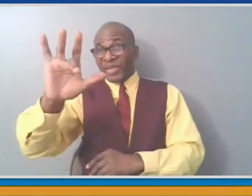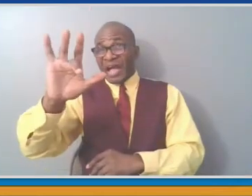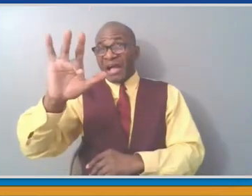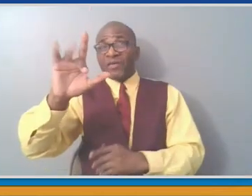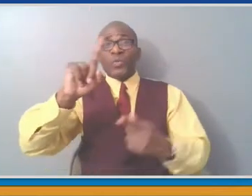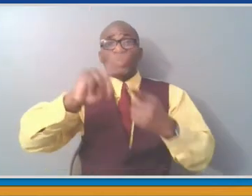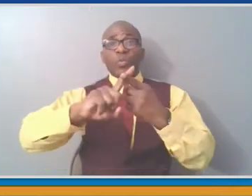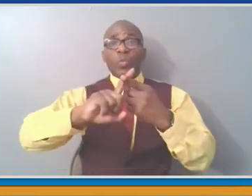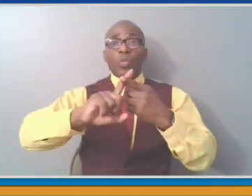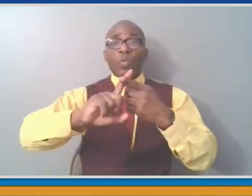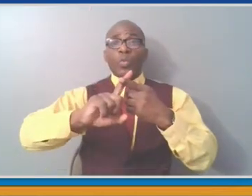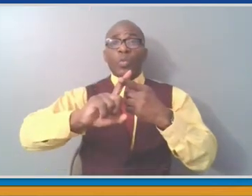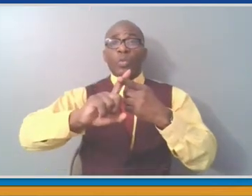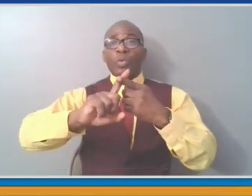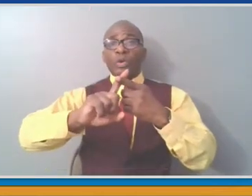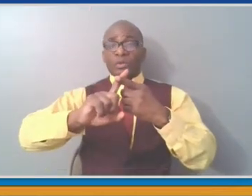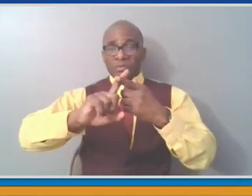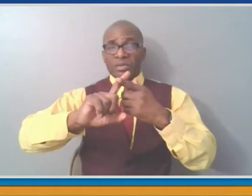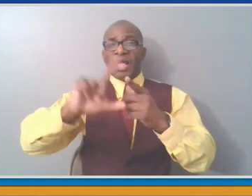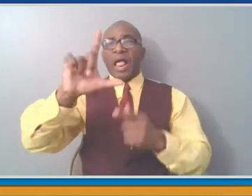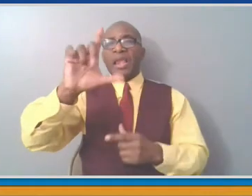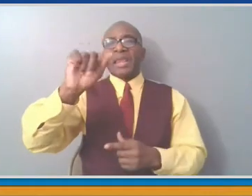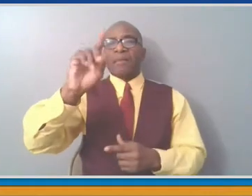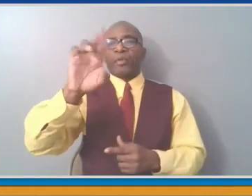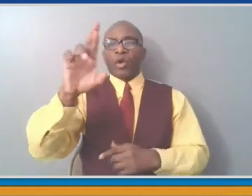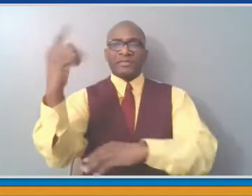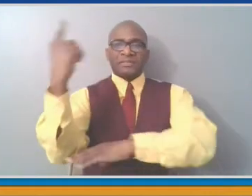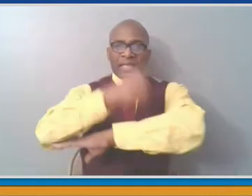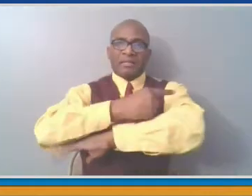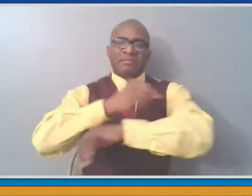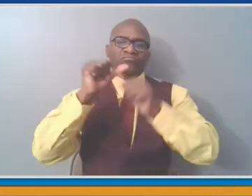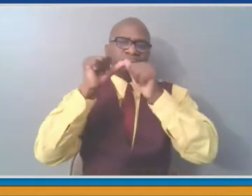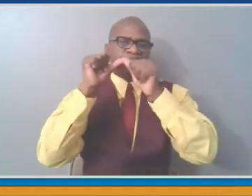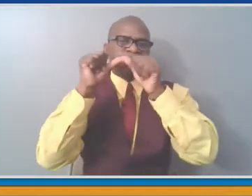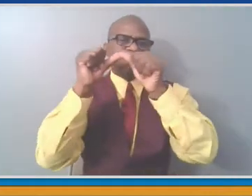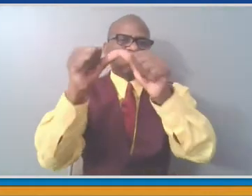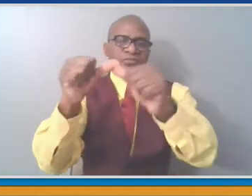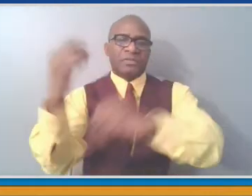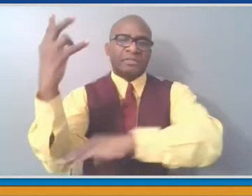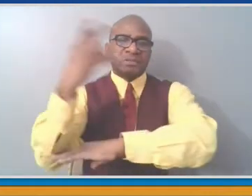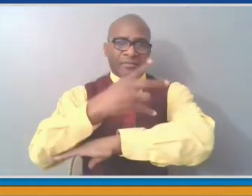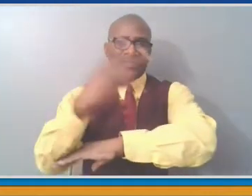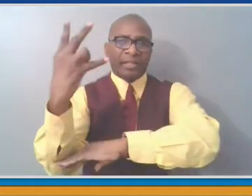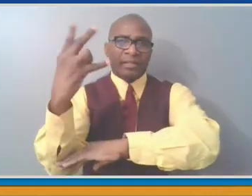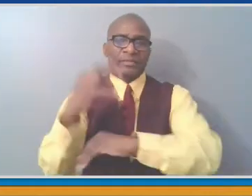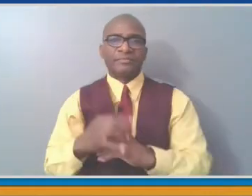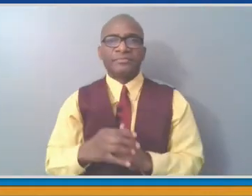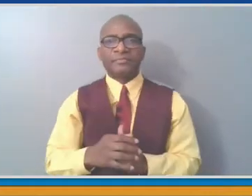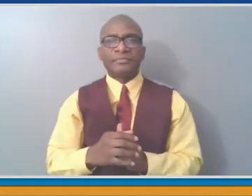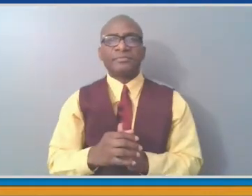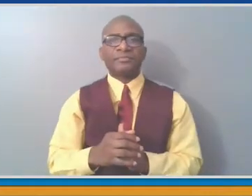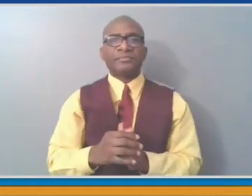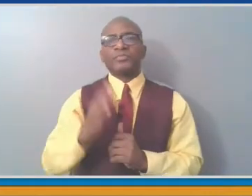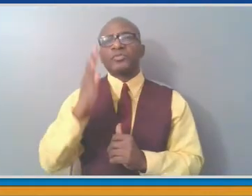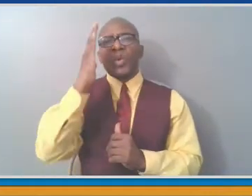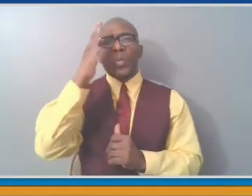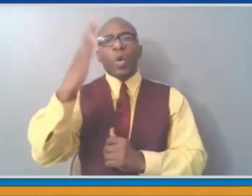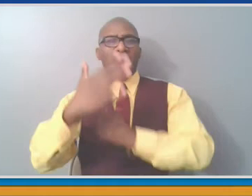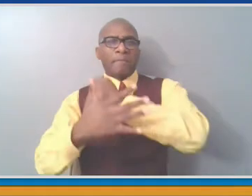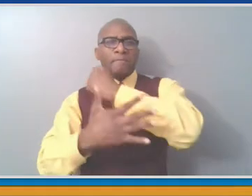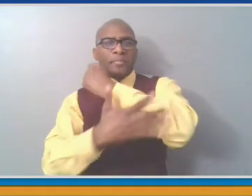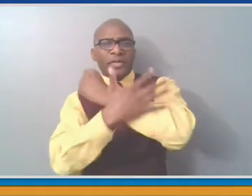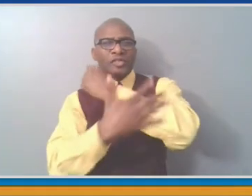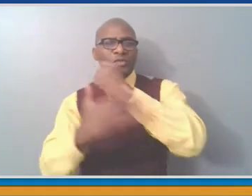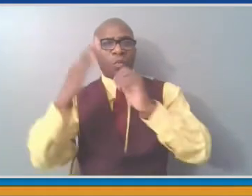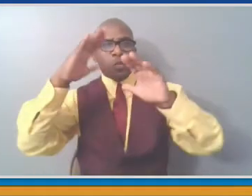open Wednesdays through Sundays from that June 25th day through Labor Day. So all throughout July and August, Croton Point Park Beach will be open